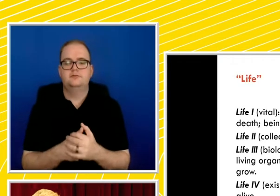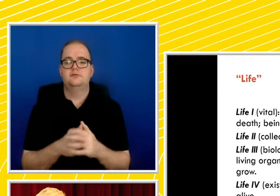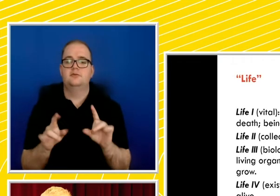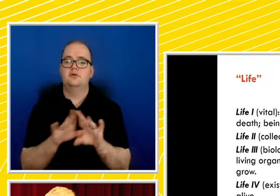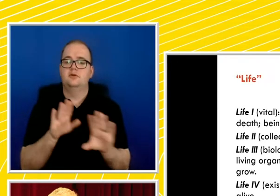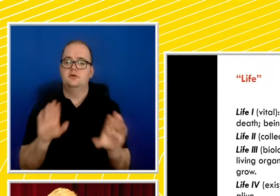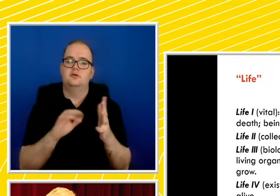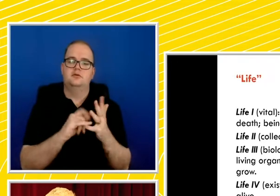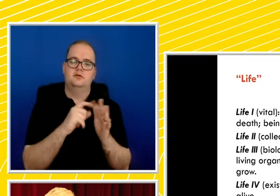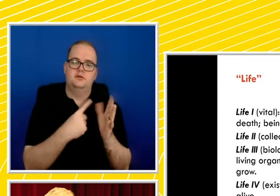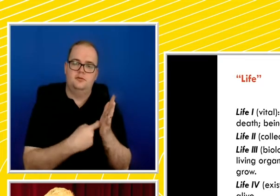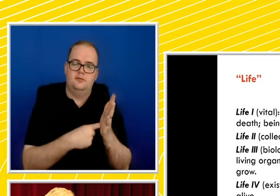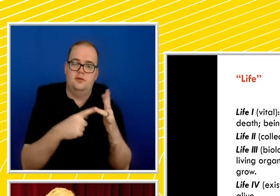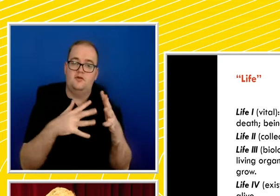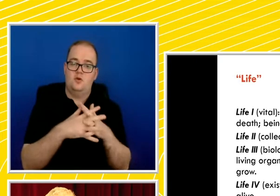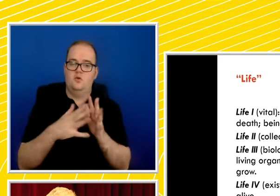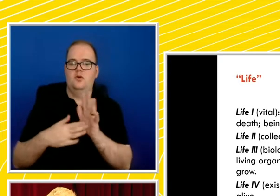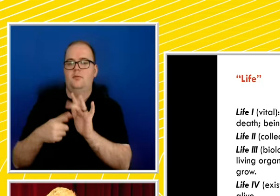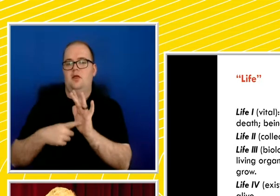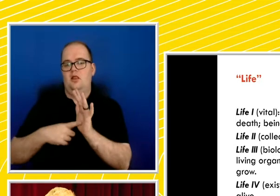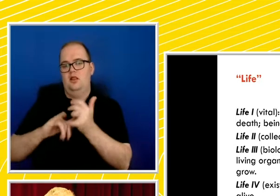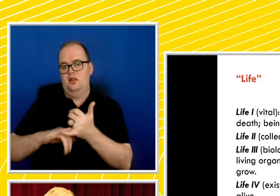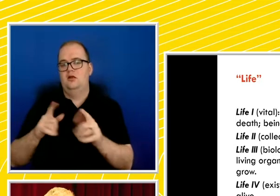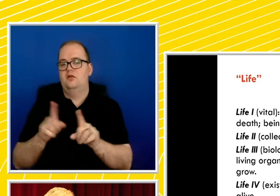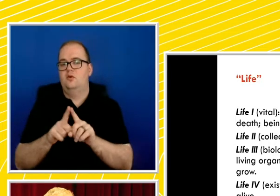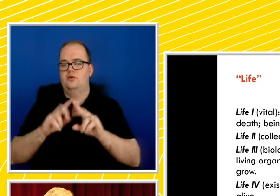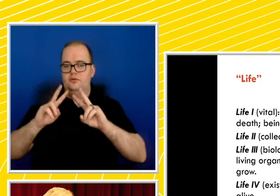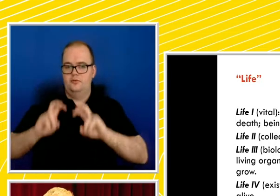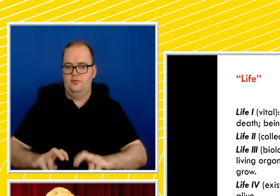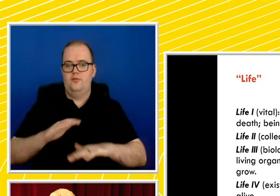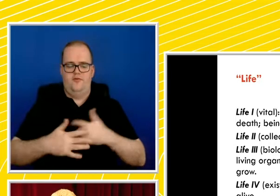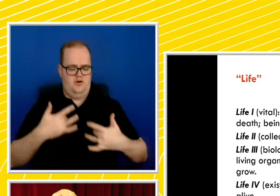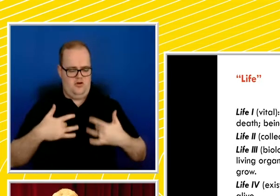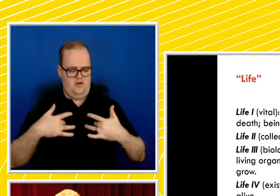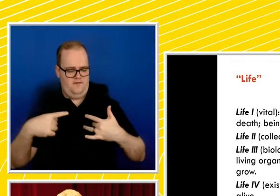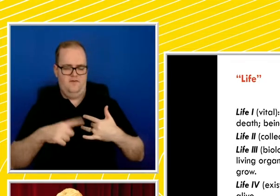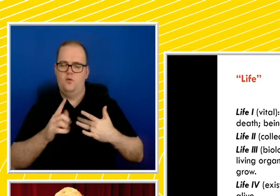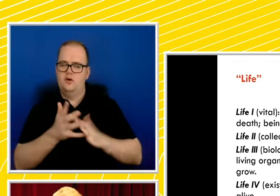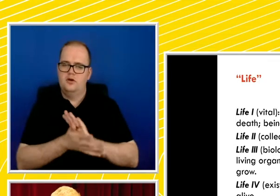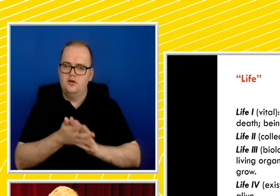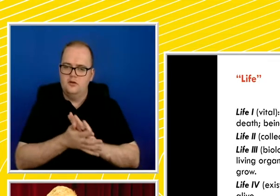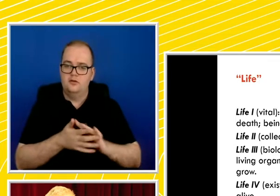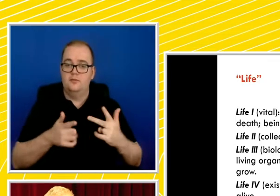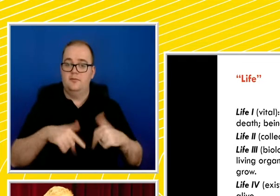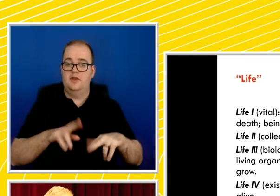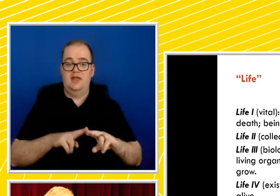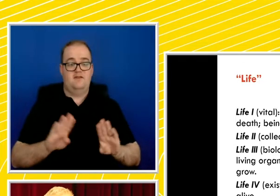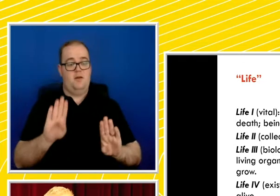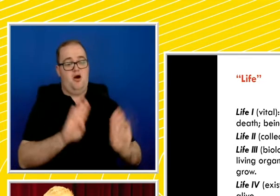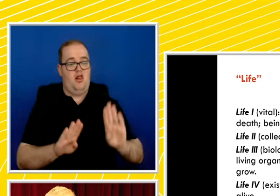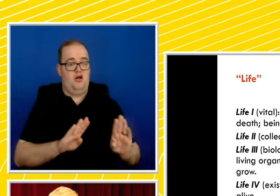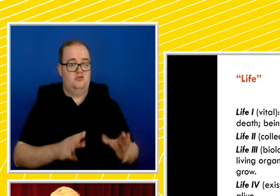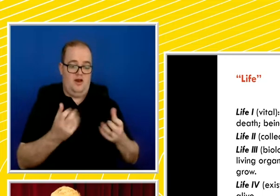interrogate the polysemous nature of the concept of life, whether it is biological existence and vitality,